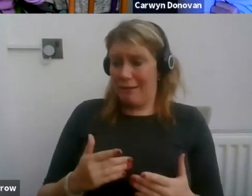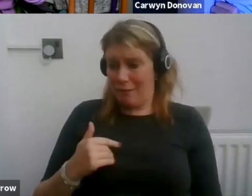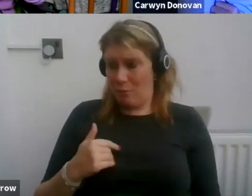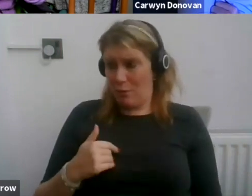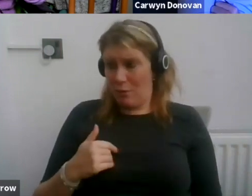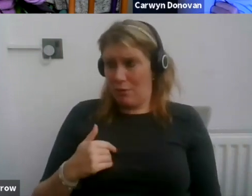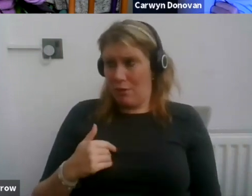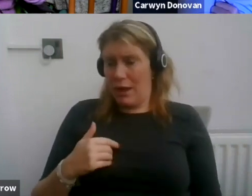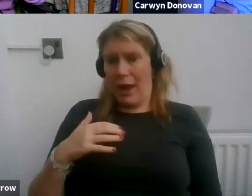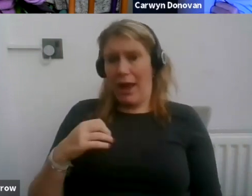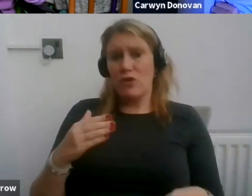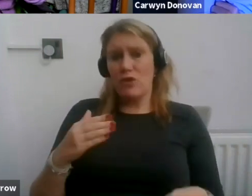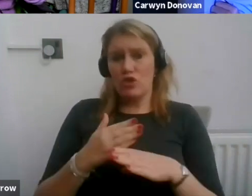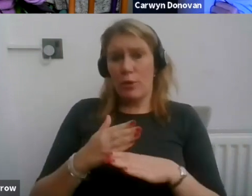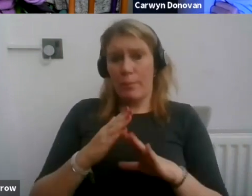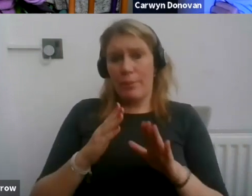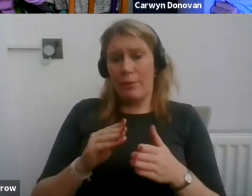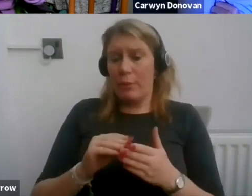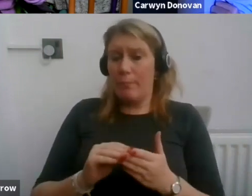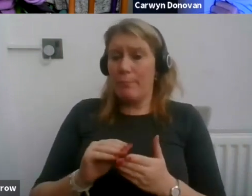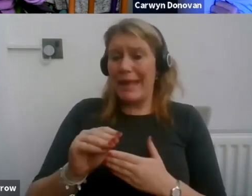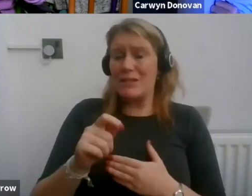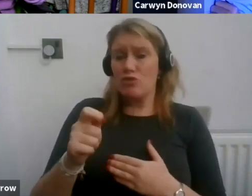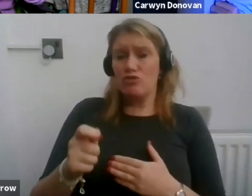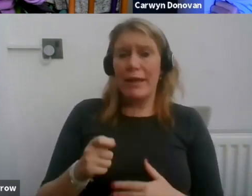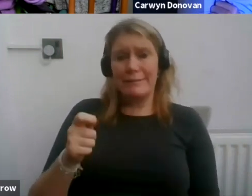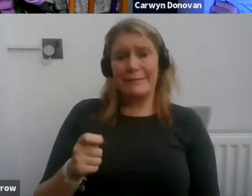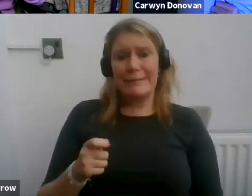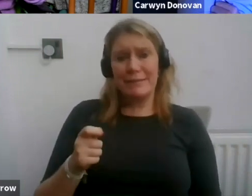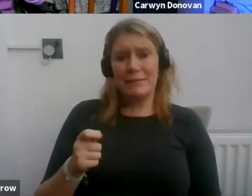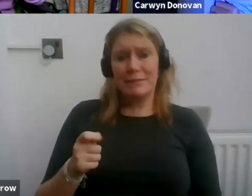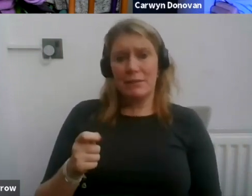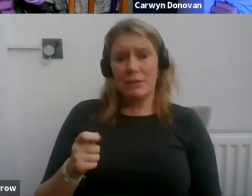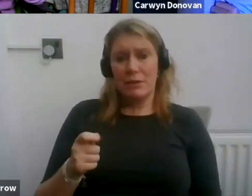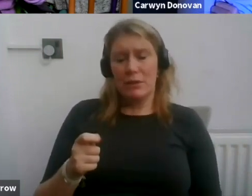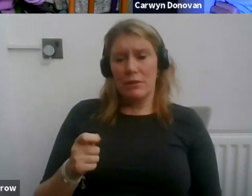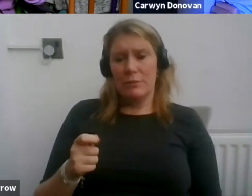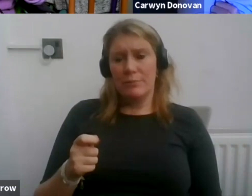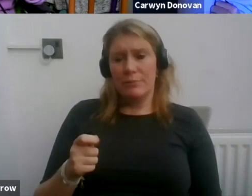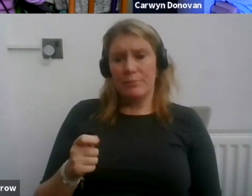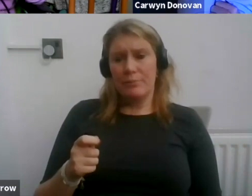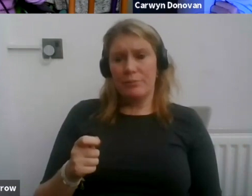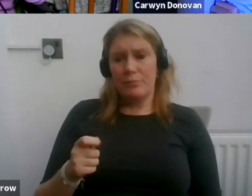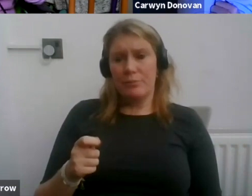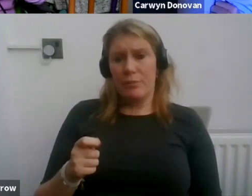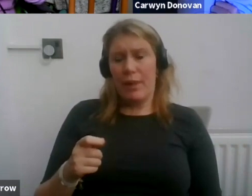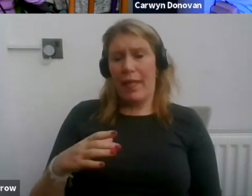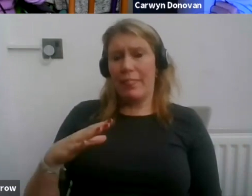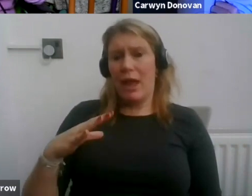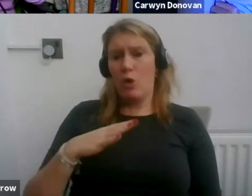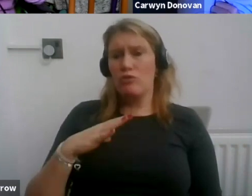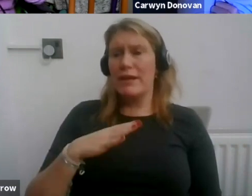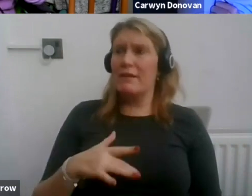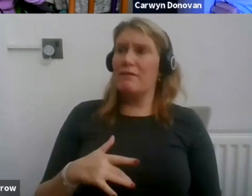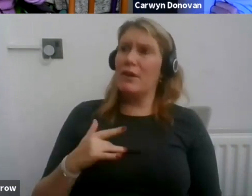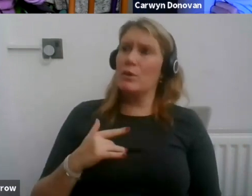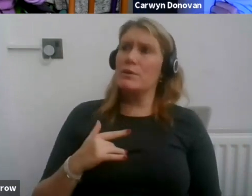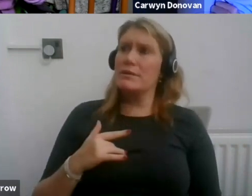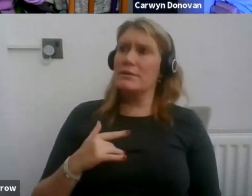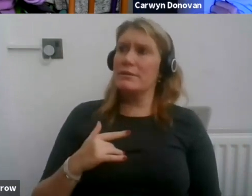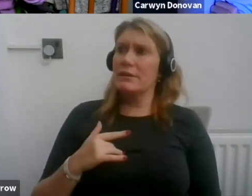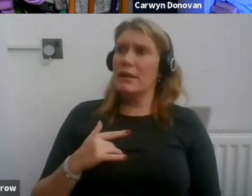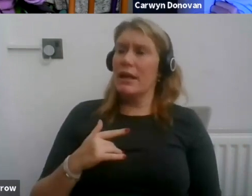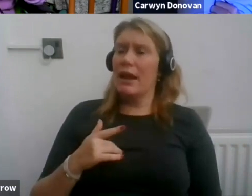kind of job that pays rent. And that in itself seems to have already removed a whole